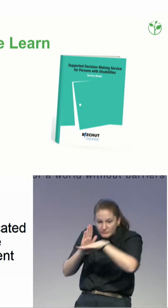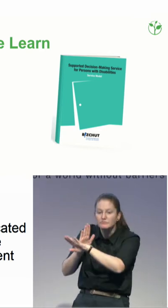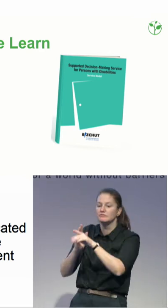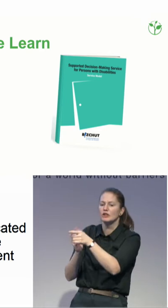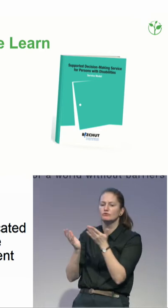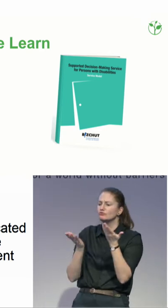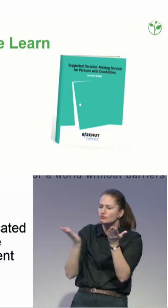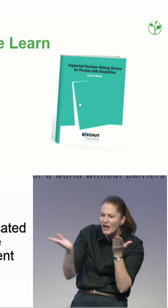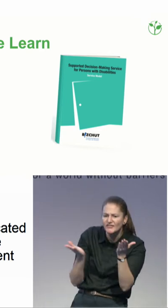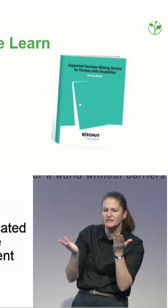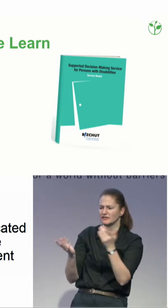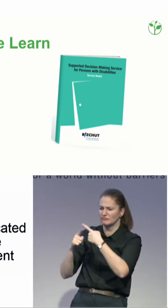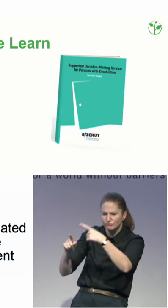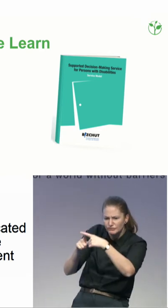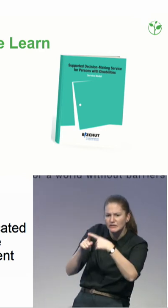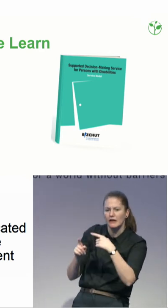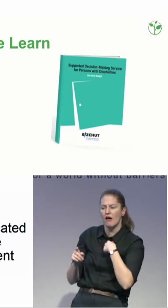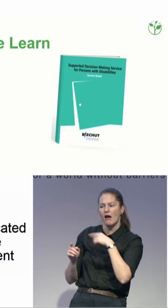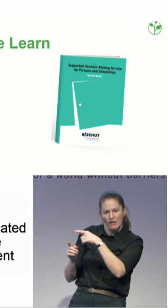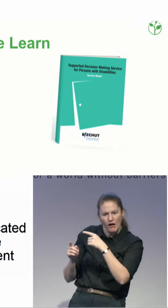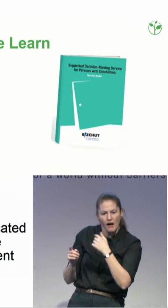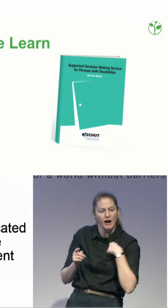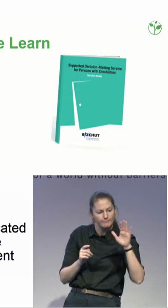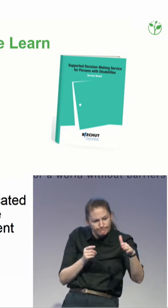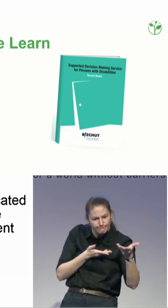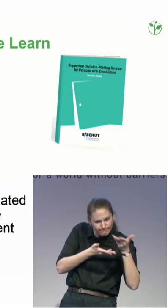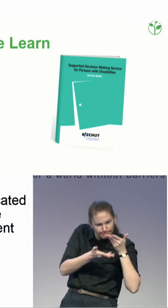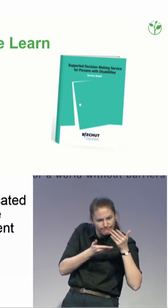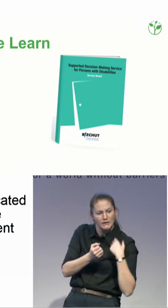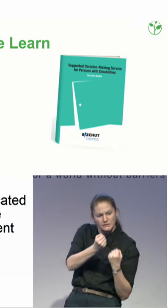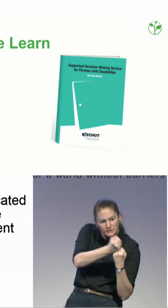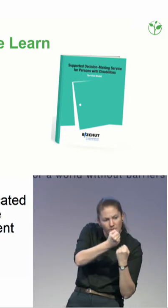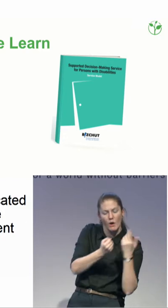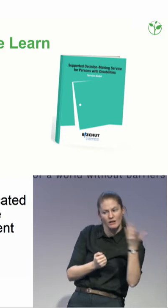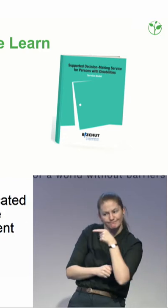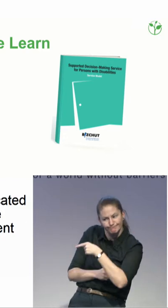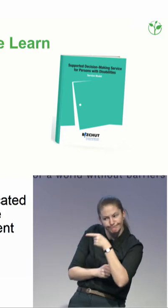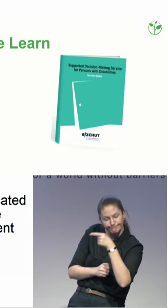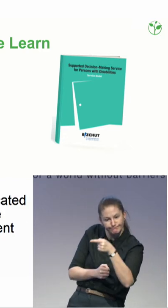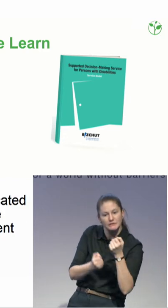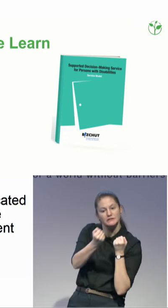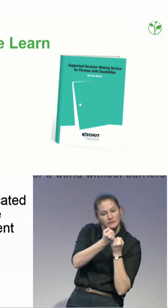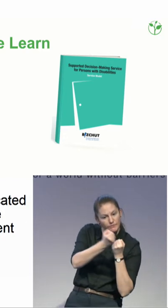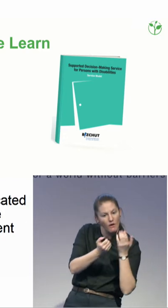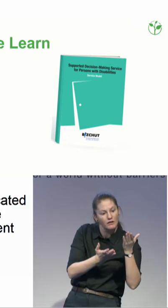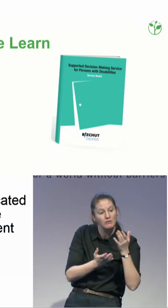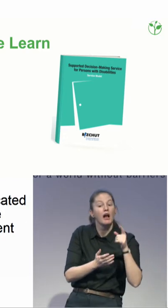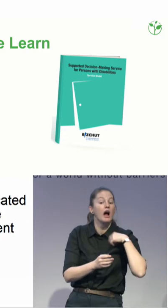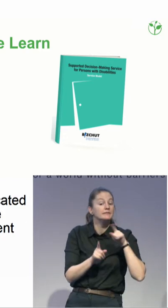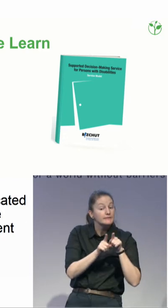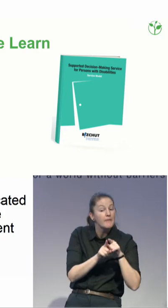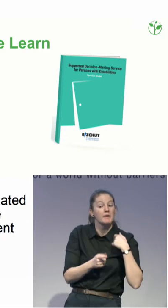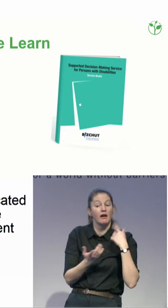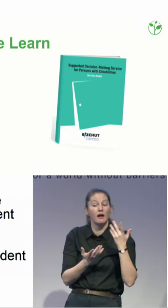giving good support to people to live independent lives, we have to be supporting also the execution. The other one,